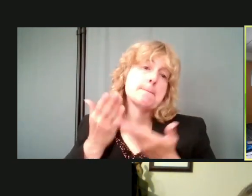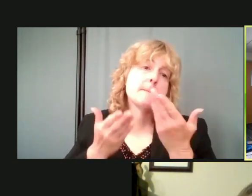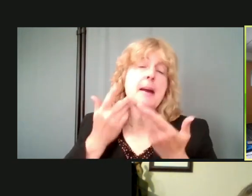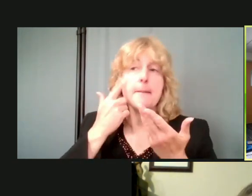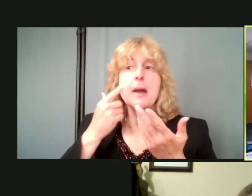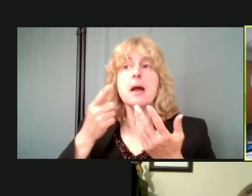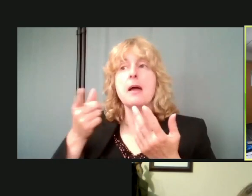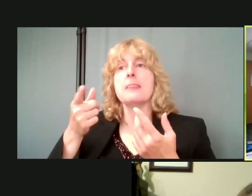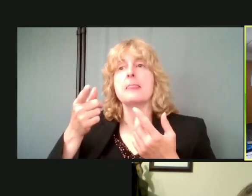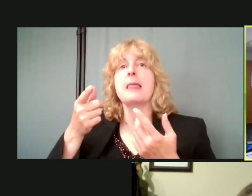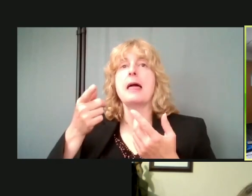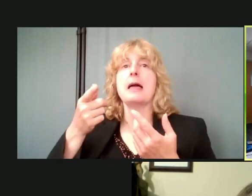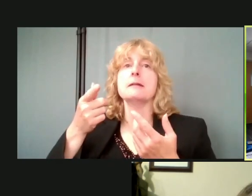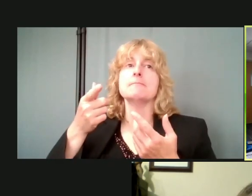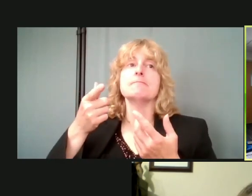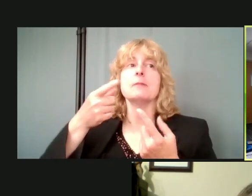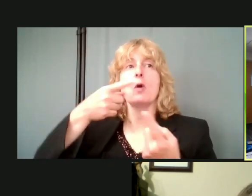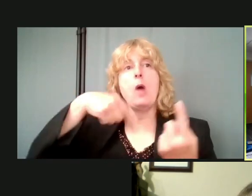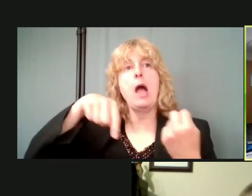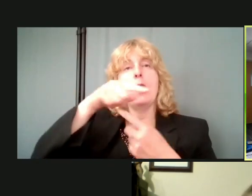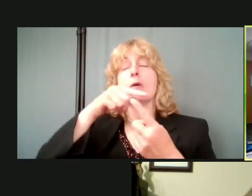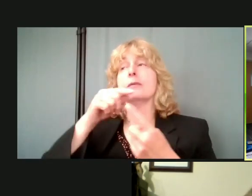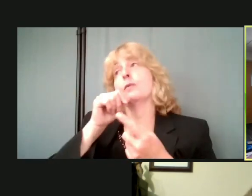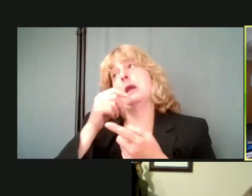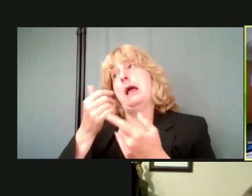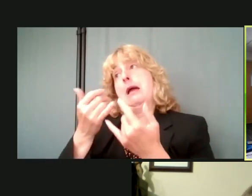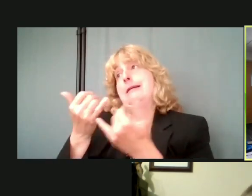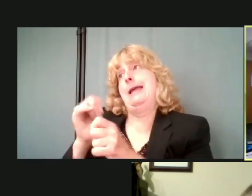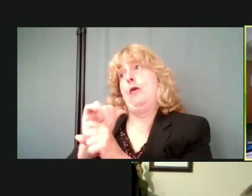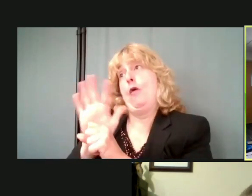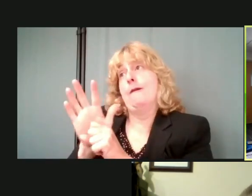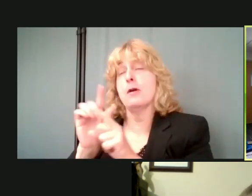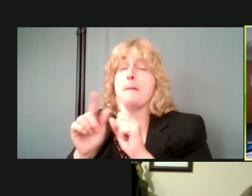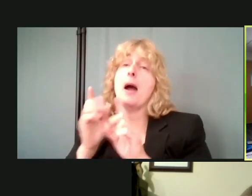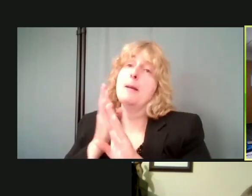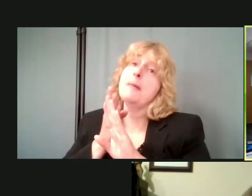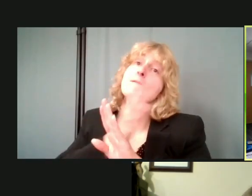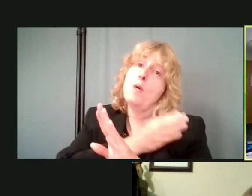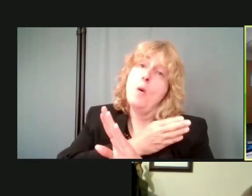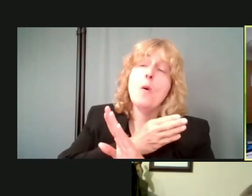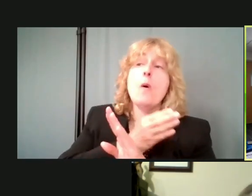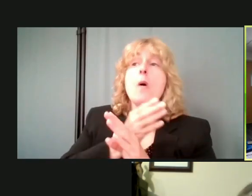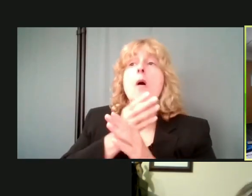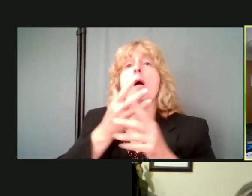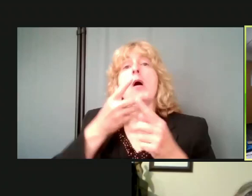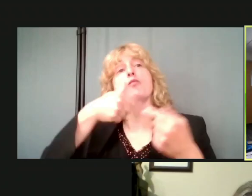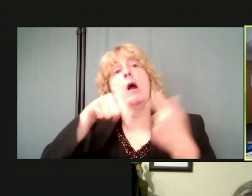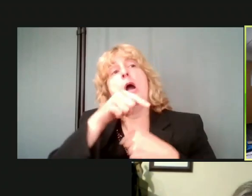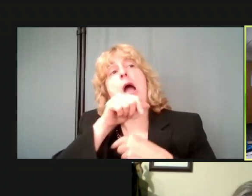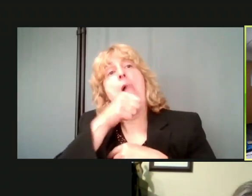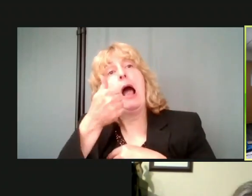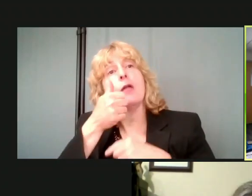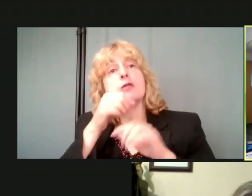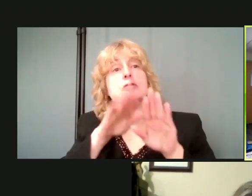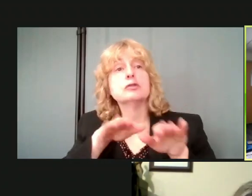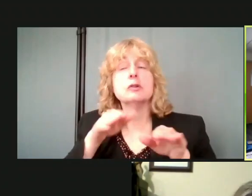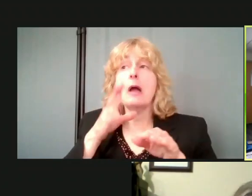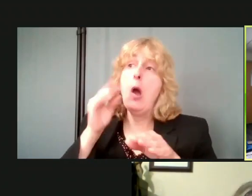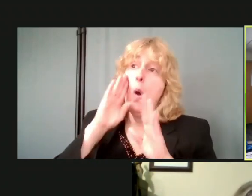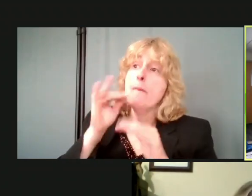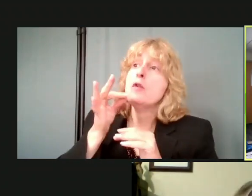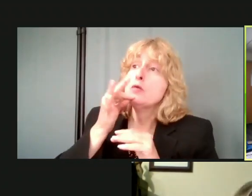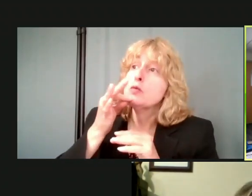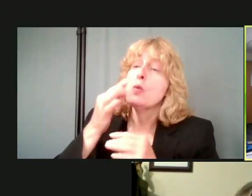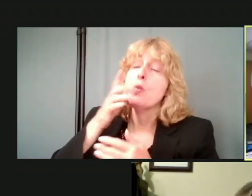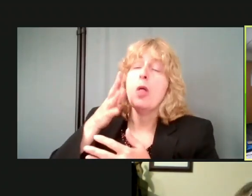around not in COVID times, but previously and hopefully soon around other children that, uh, you know, um, we'll, we'll spread that